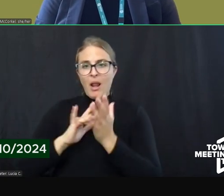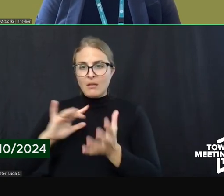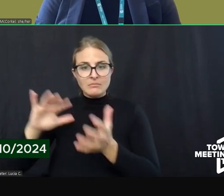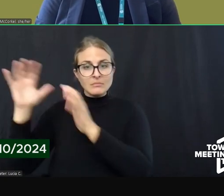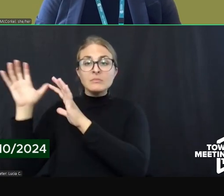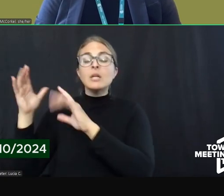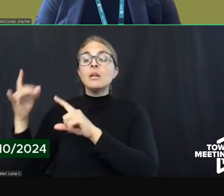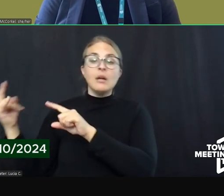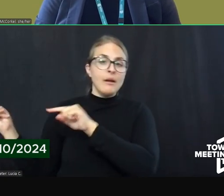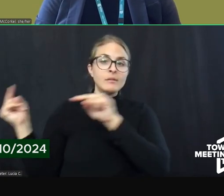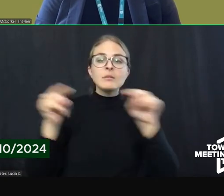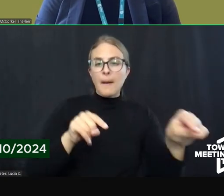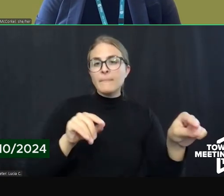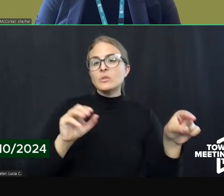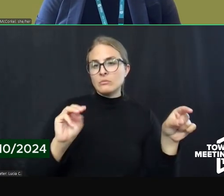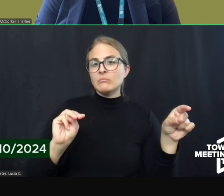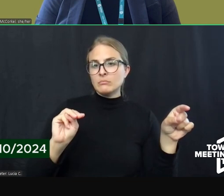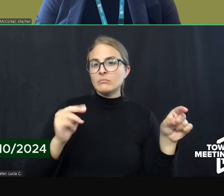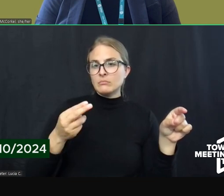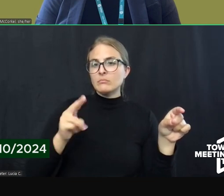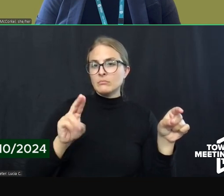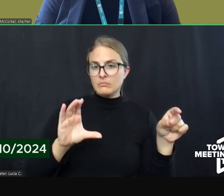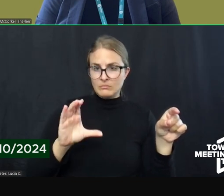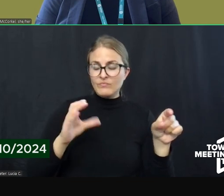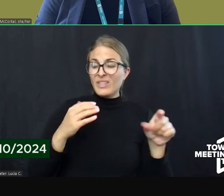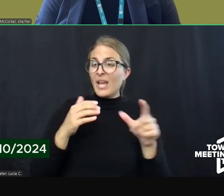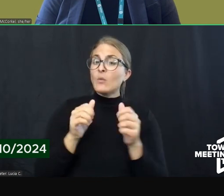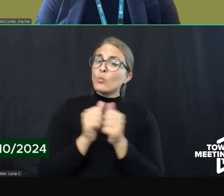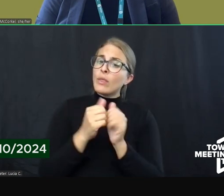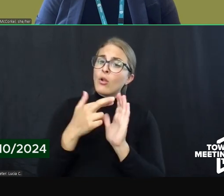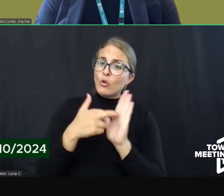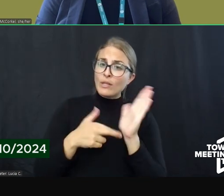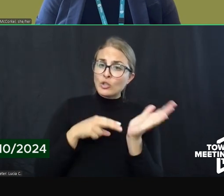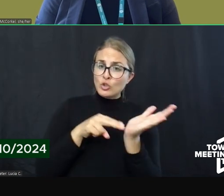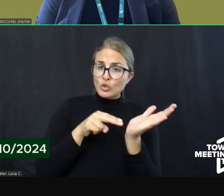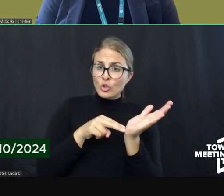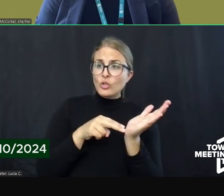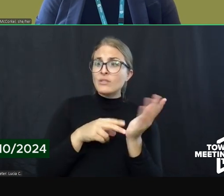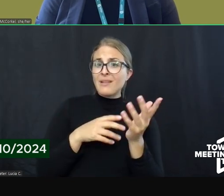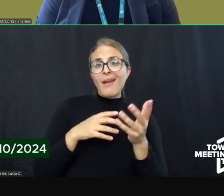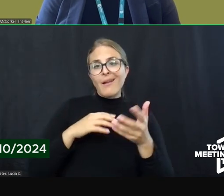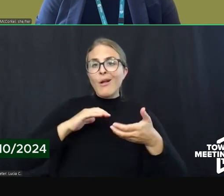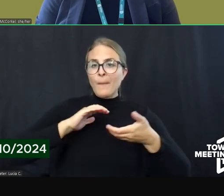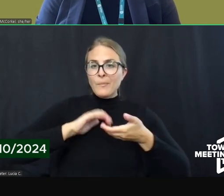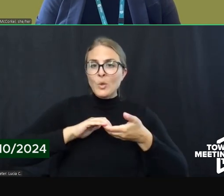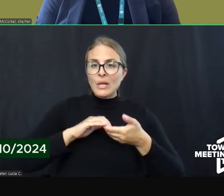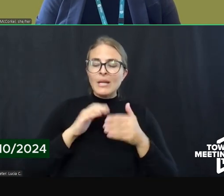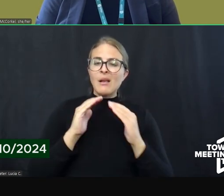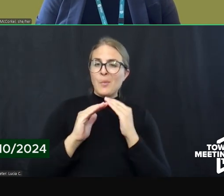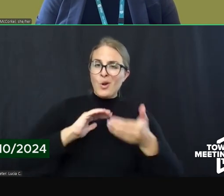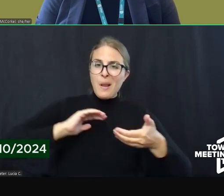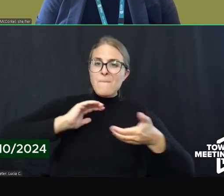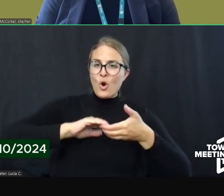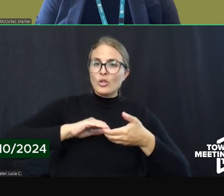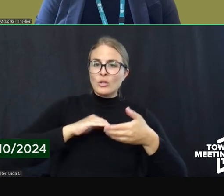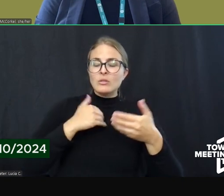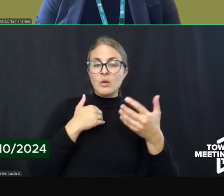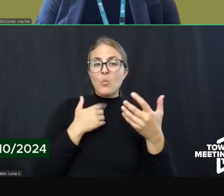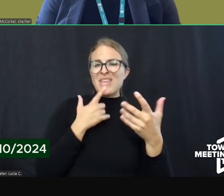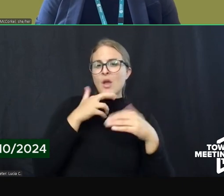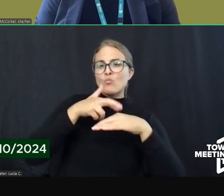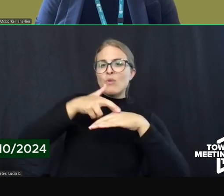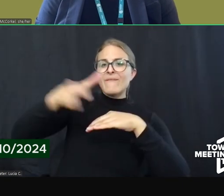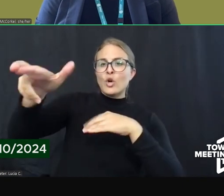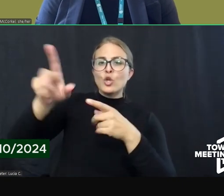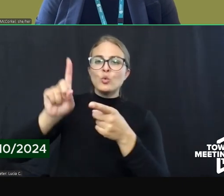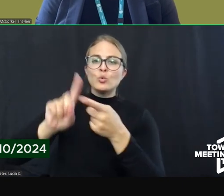absolutely come and through the support from the registered nurse and community health centers, they can be connected to an ongoing primary care doctor. If